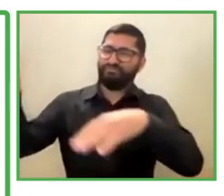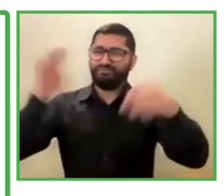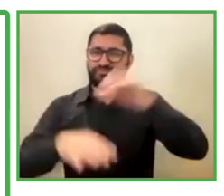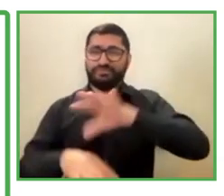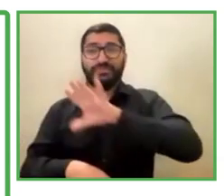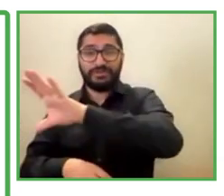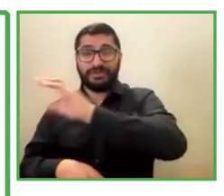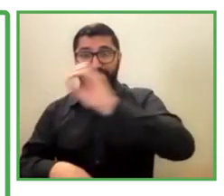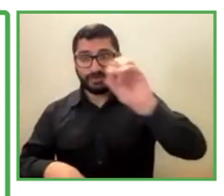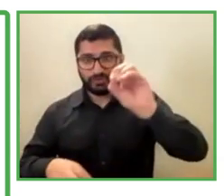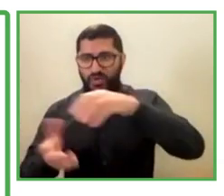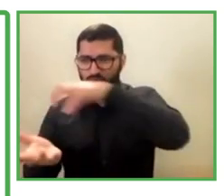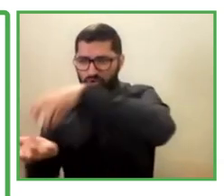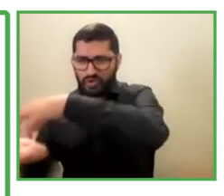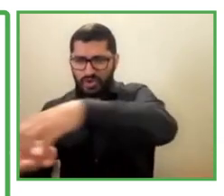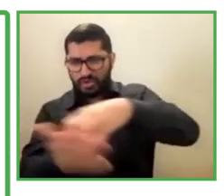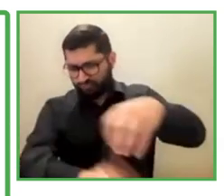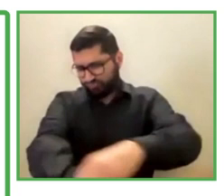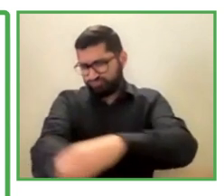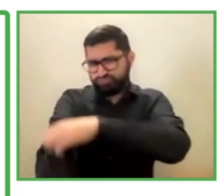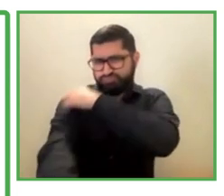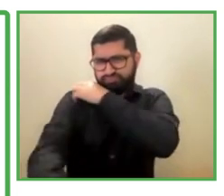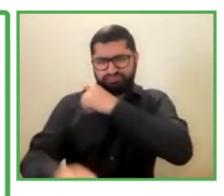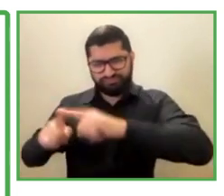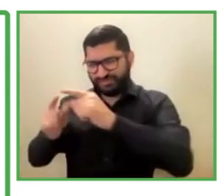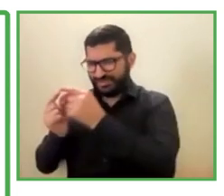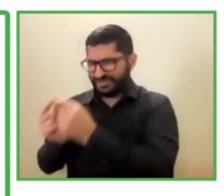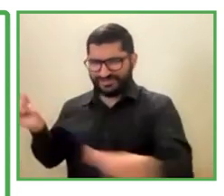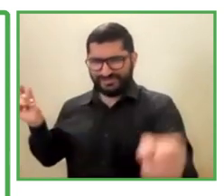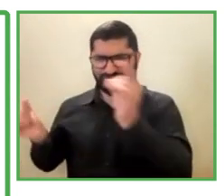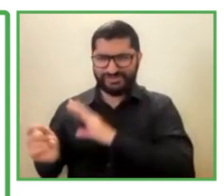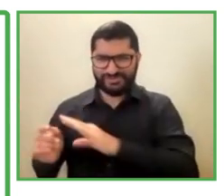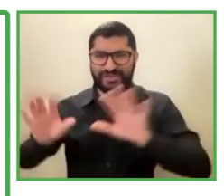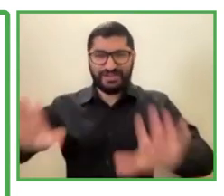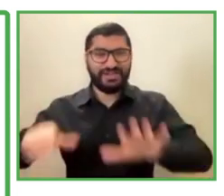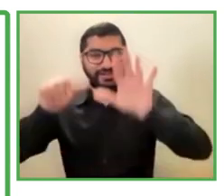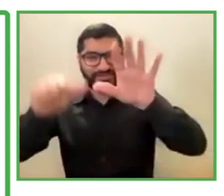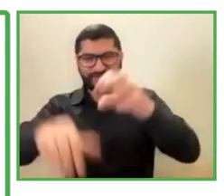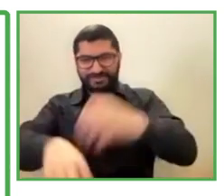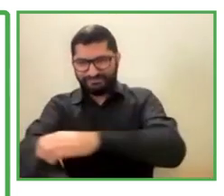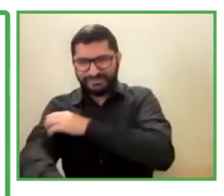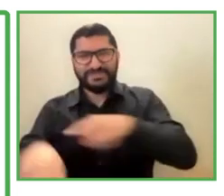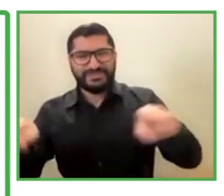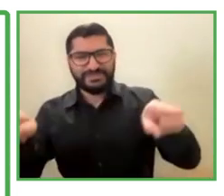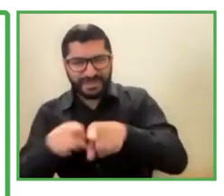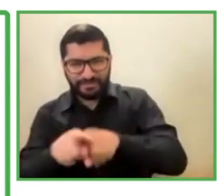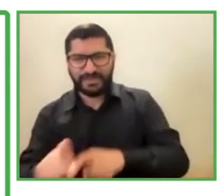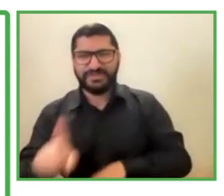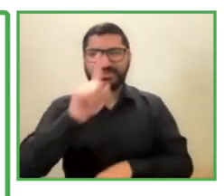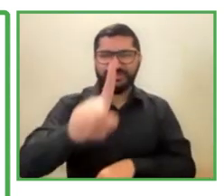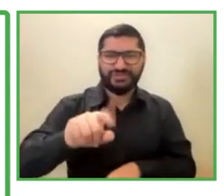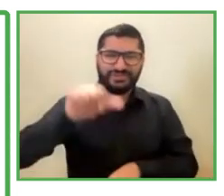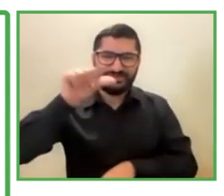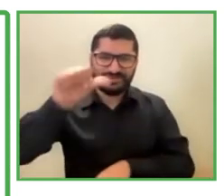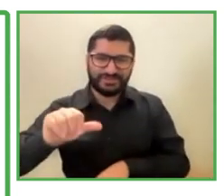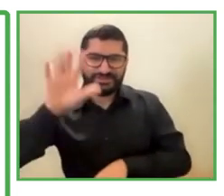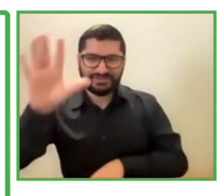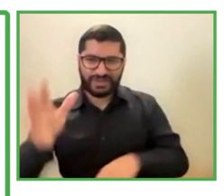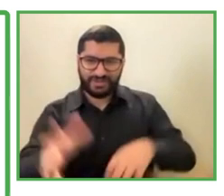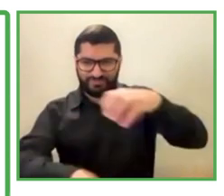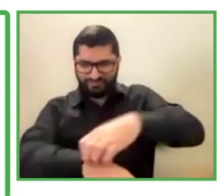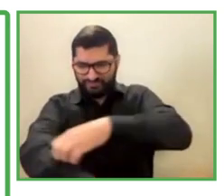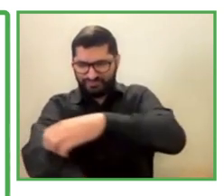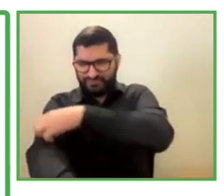chain in the country. We have processes in the 16 regions and 165 communes of the country.